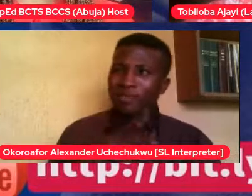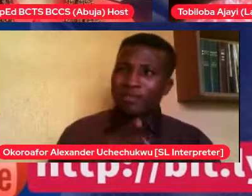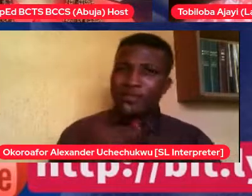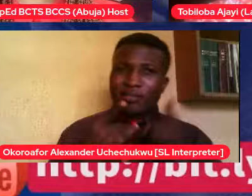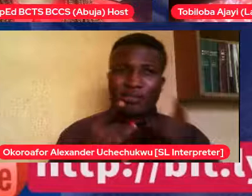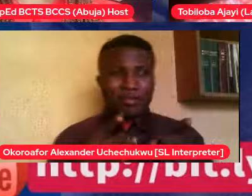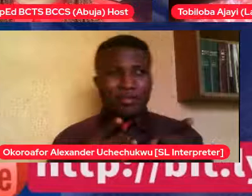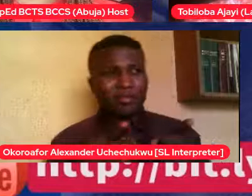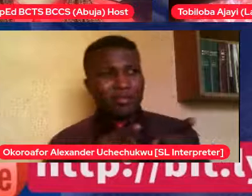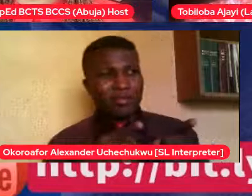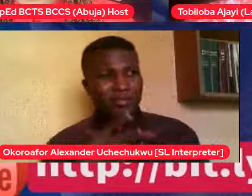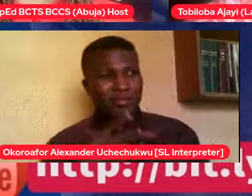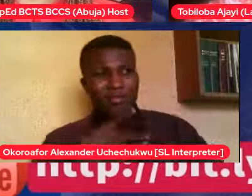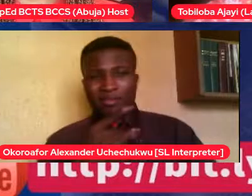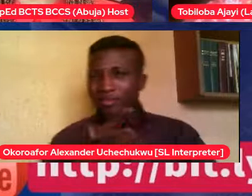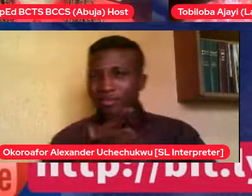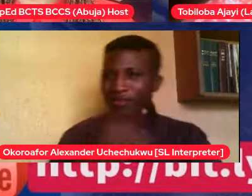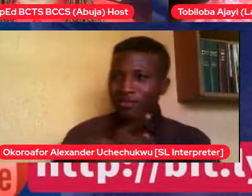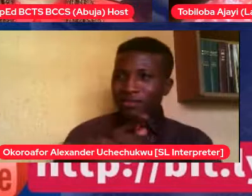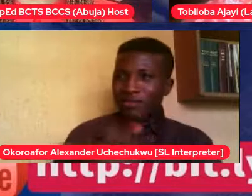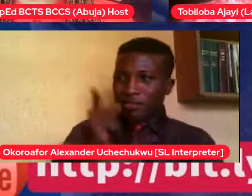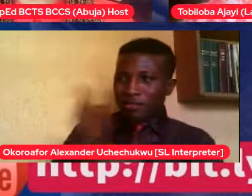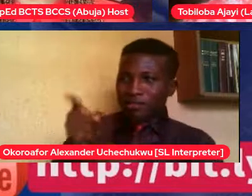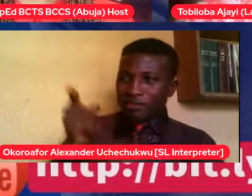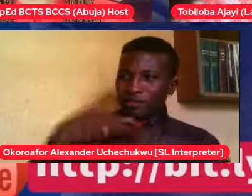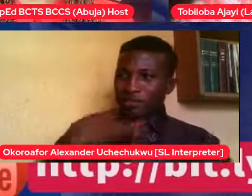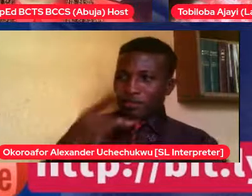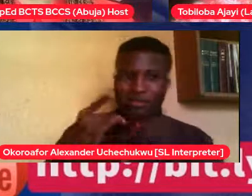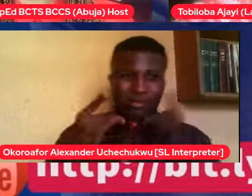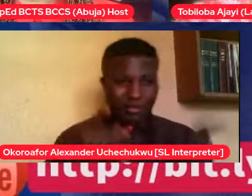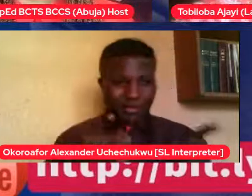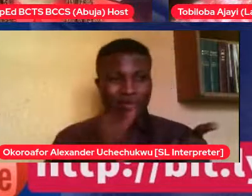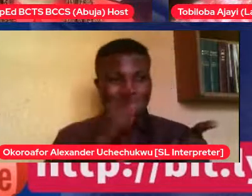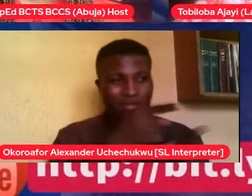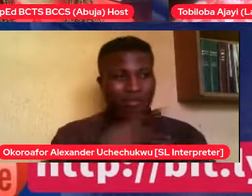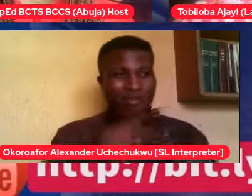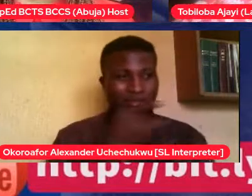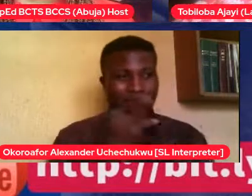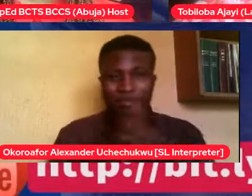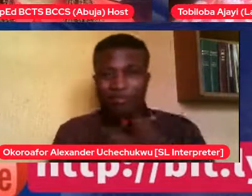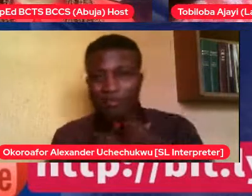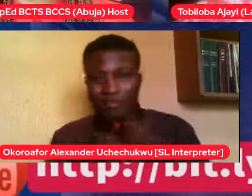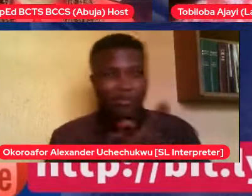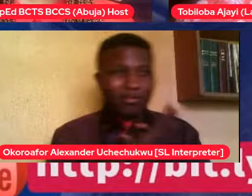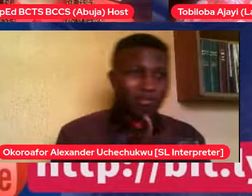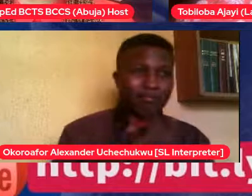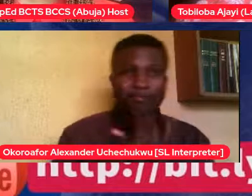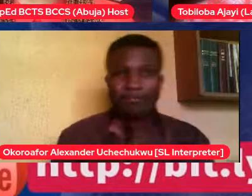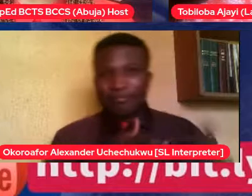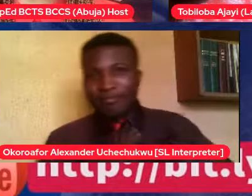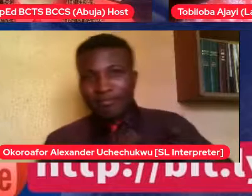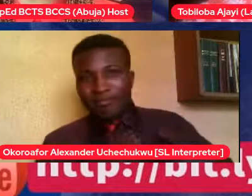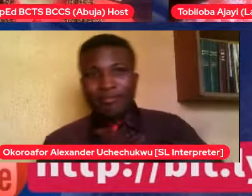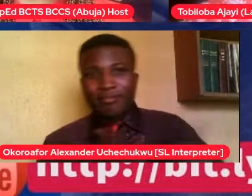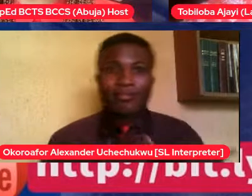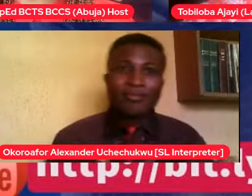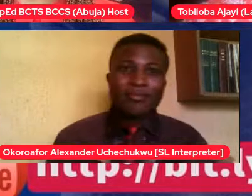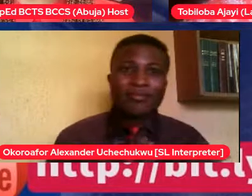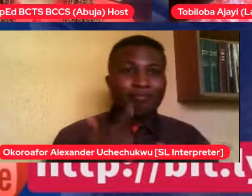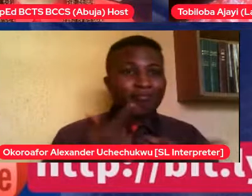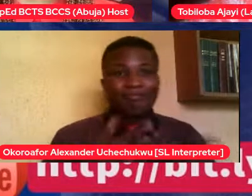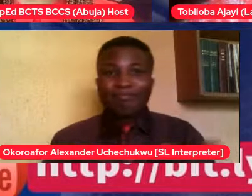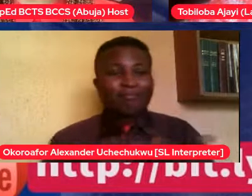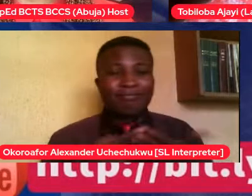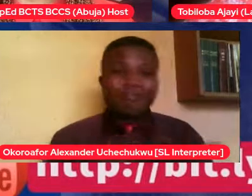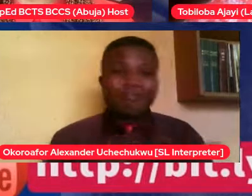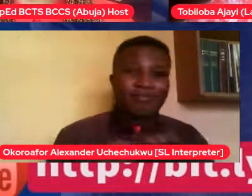in church, it was hush, hush, but, you know, these conversations were already beginning to happen. And so, of course, you started